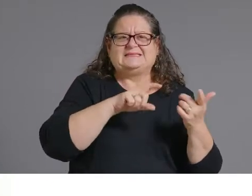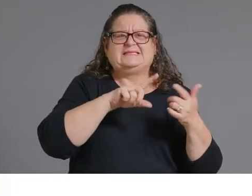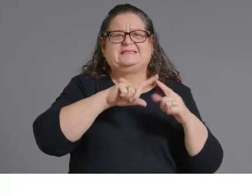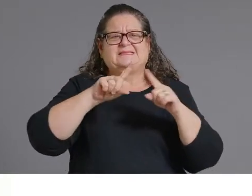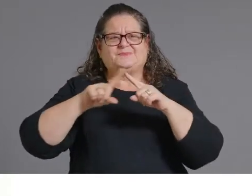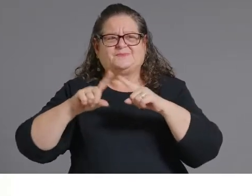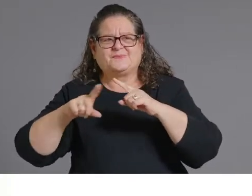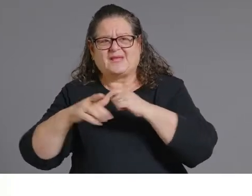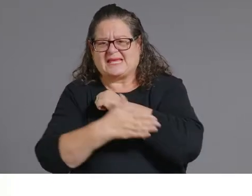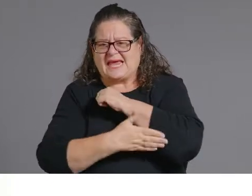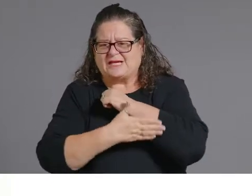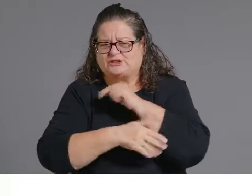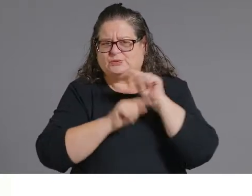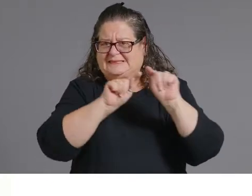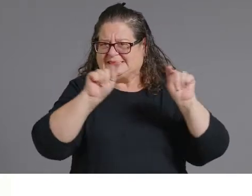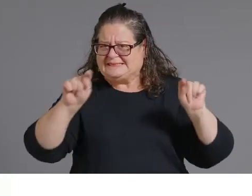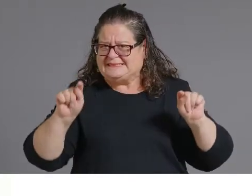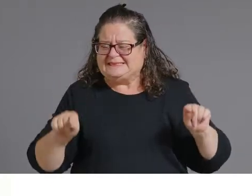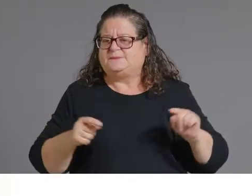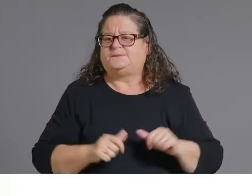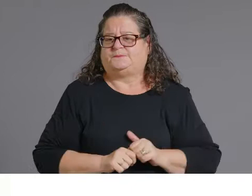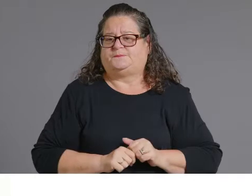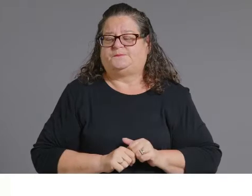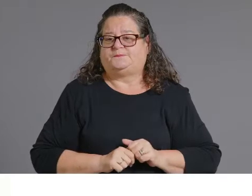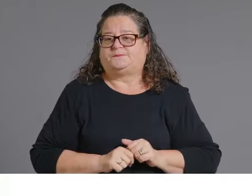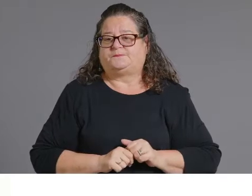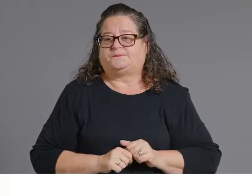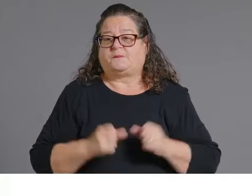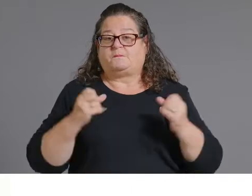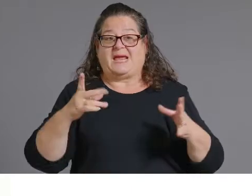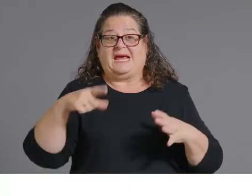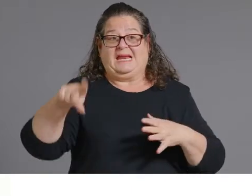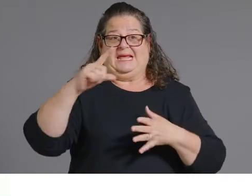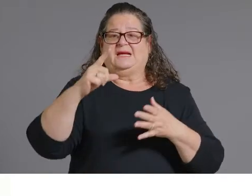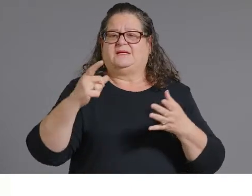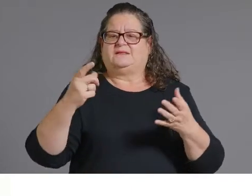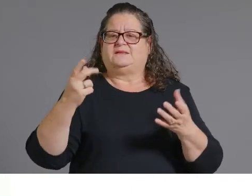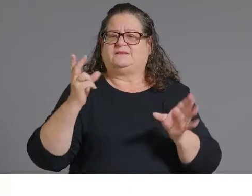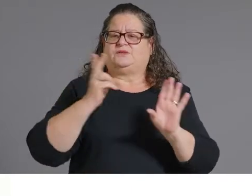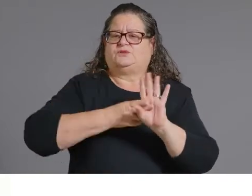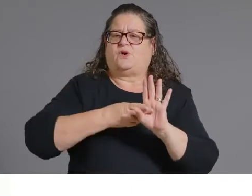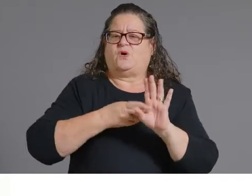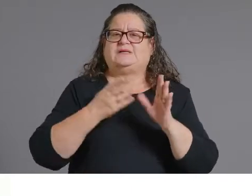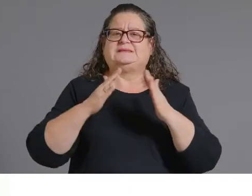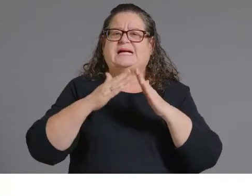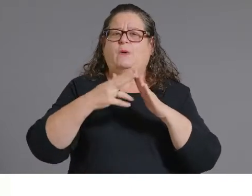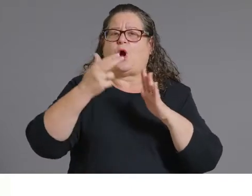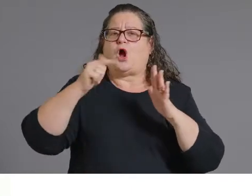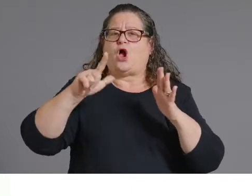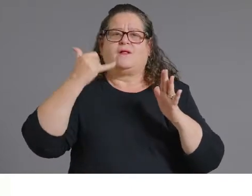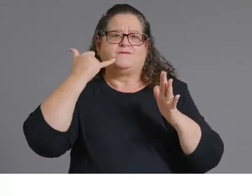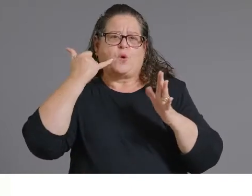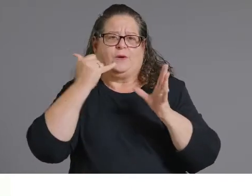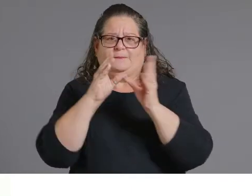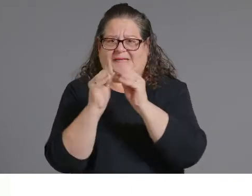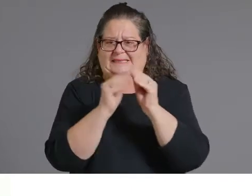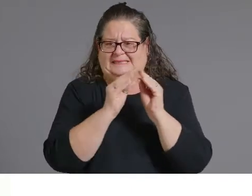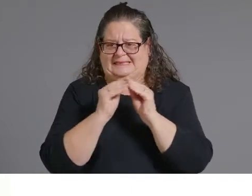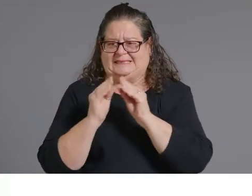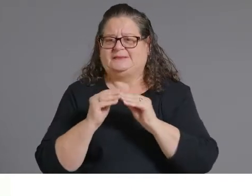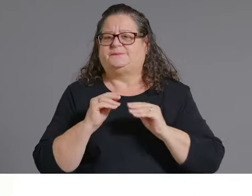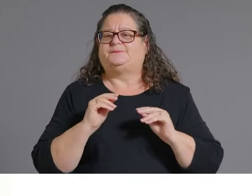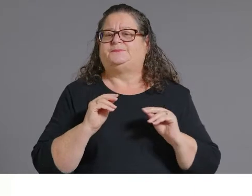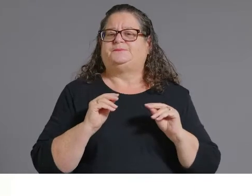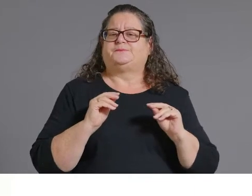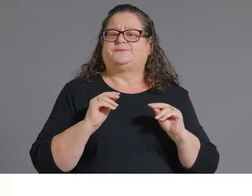sat on our telephone town halls that we've provided in both English and Spanish. We've done targeted social media posts in both English and